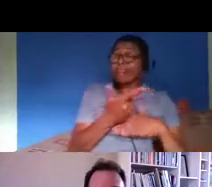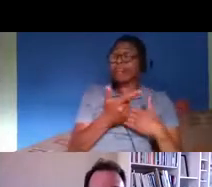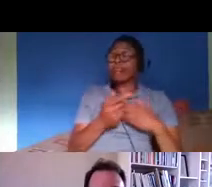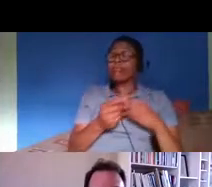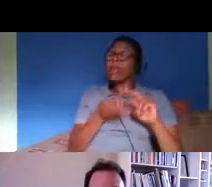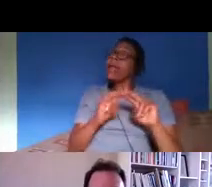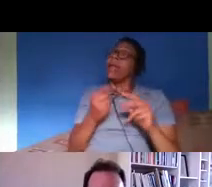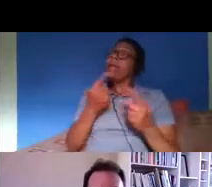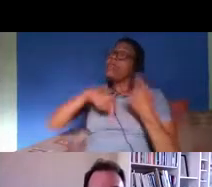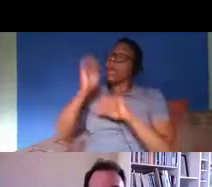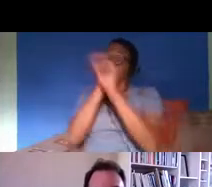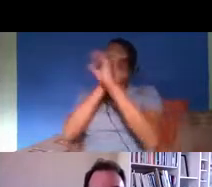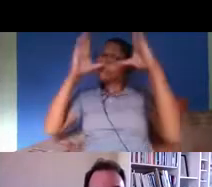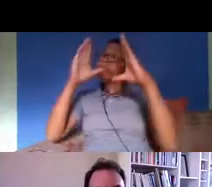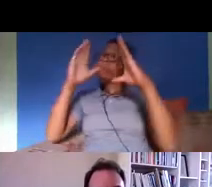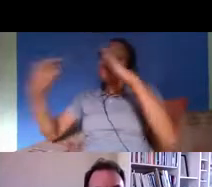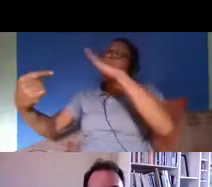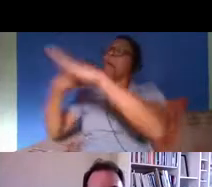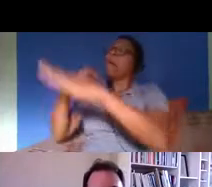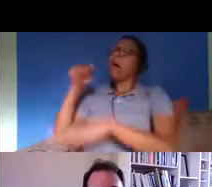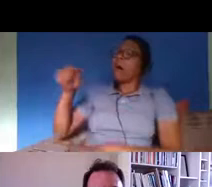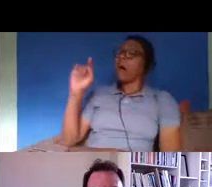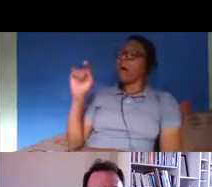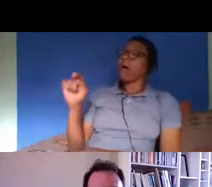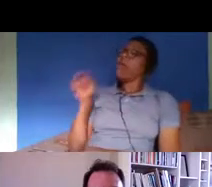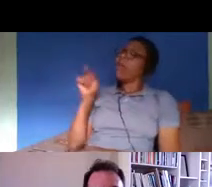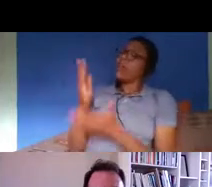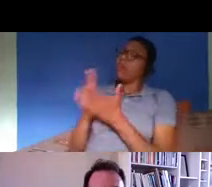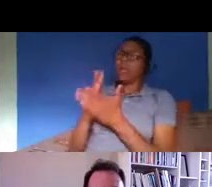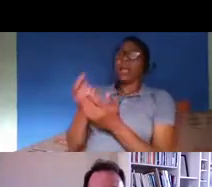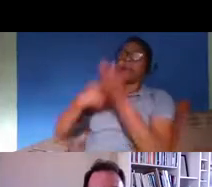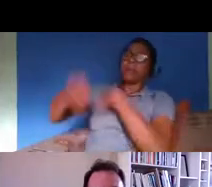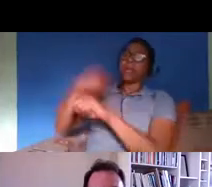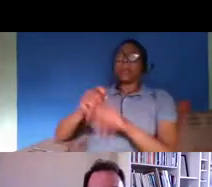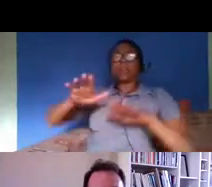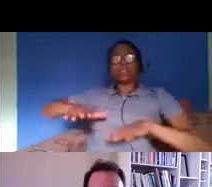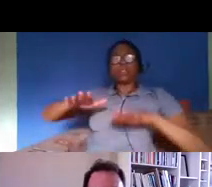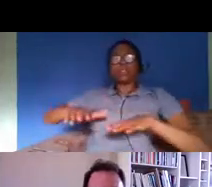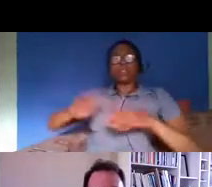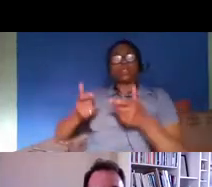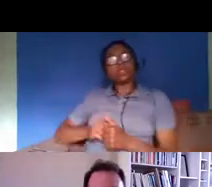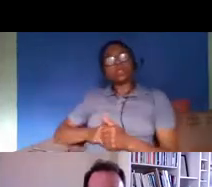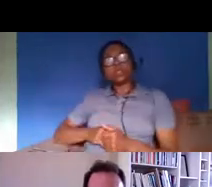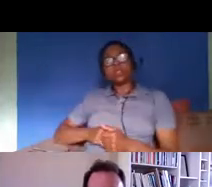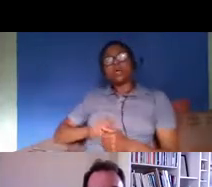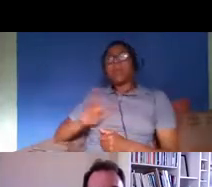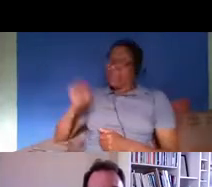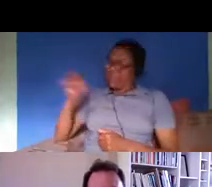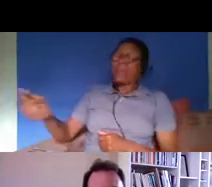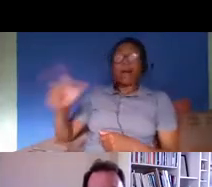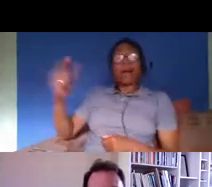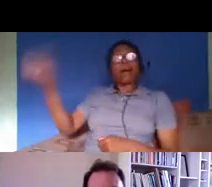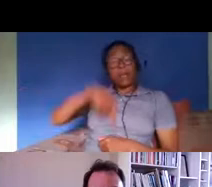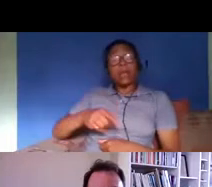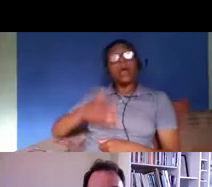in waiting instead then a lot of these policies would seem like pretty poor public policy you know the fact that these people are here to stay they're